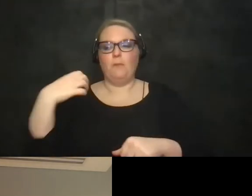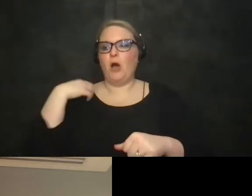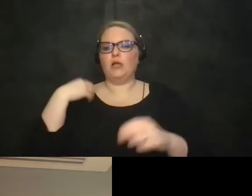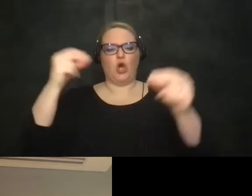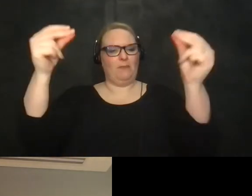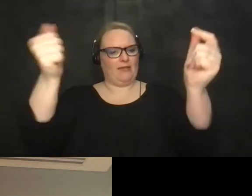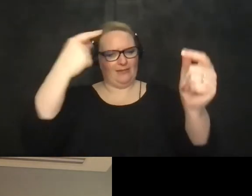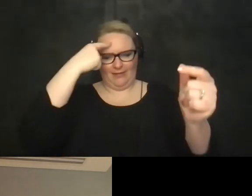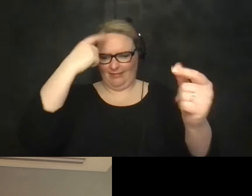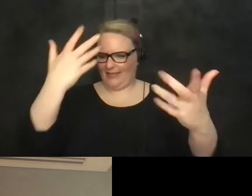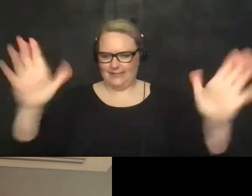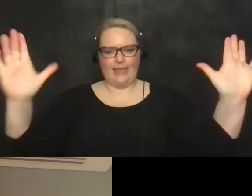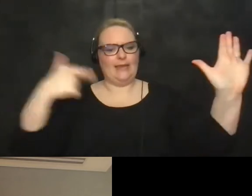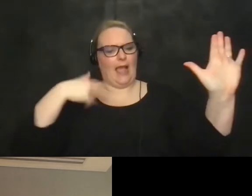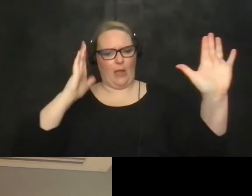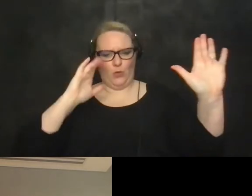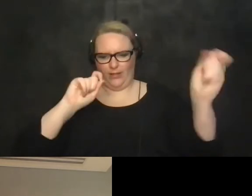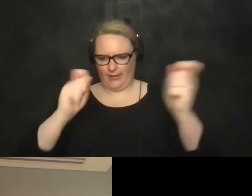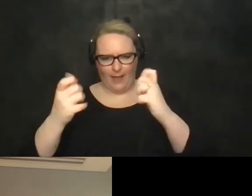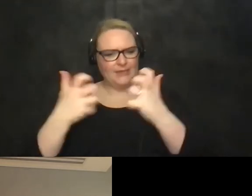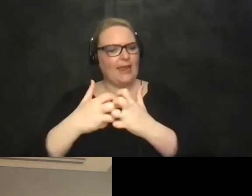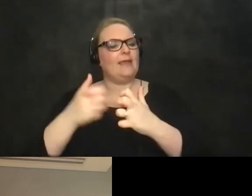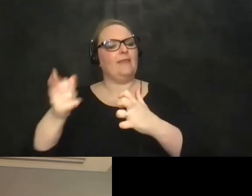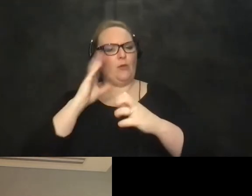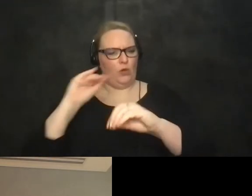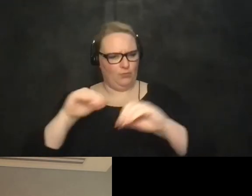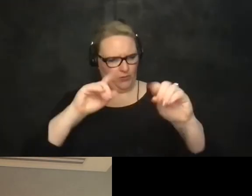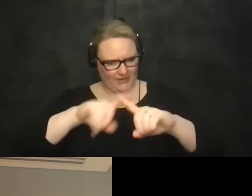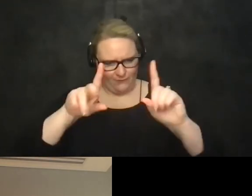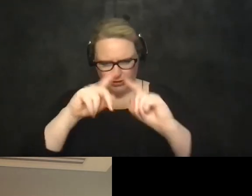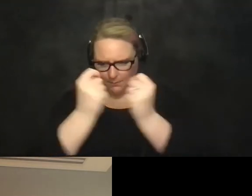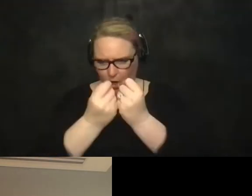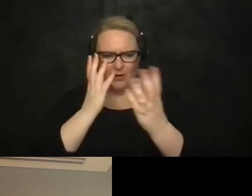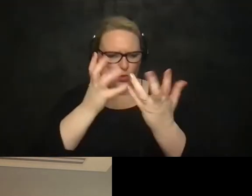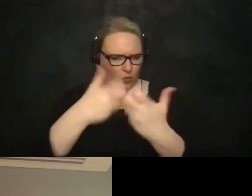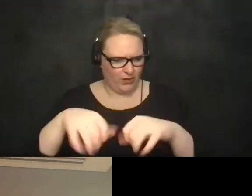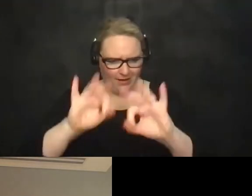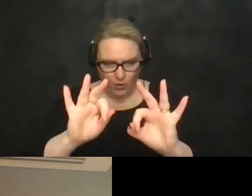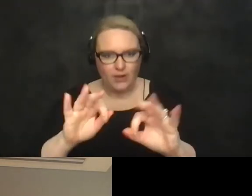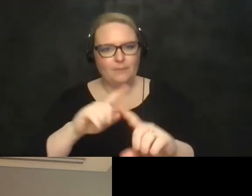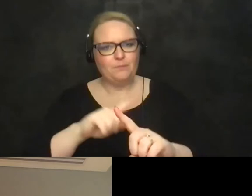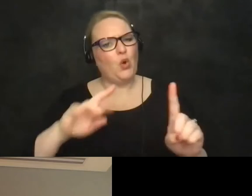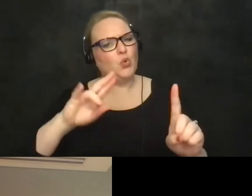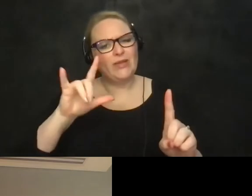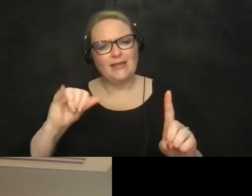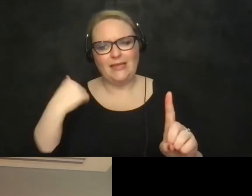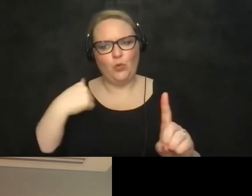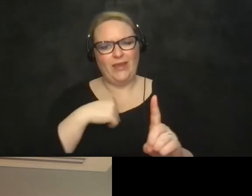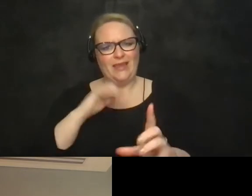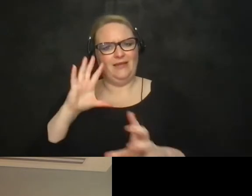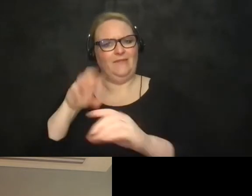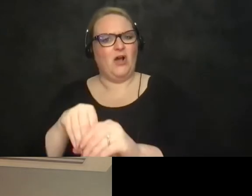thought okay i'm going to accommodate that they're going to be moved departments it's all going to work out where realistically we stepped in